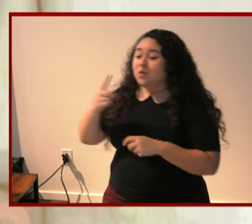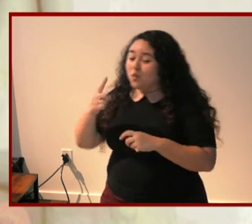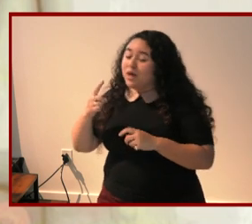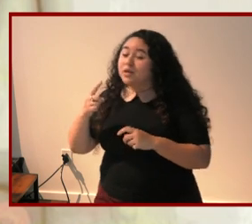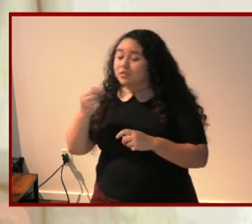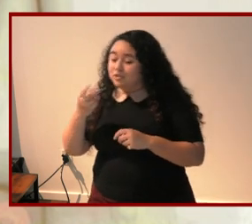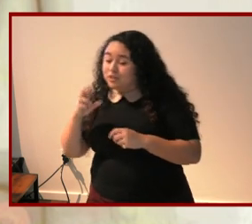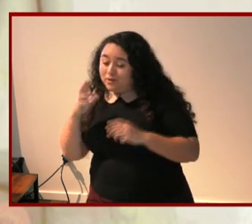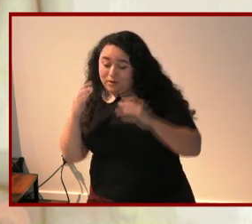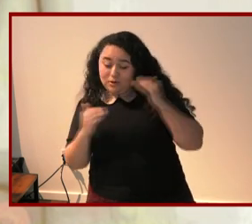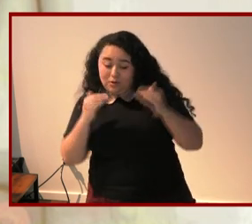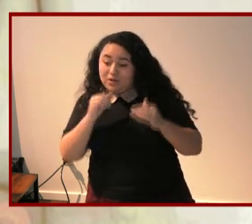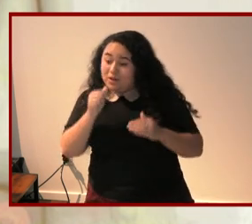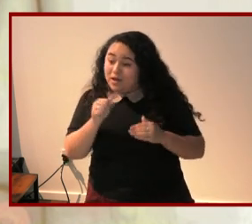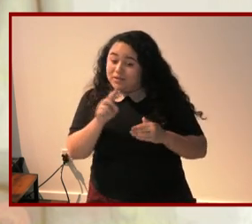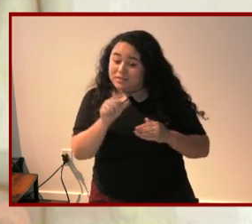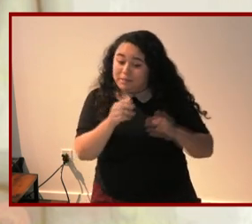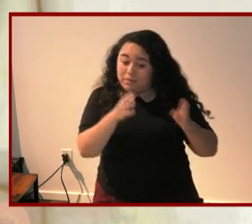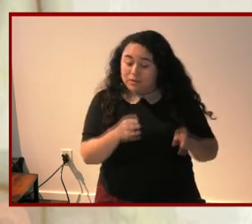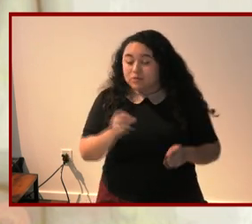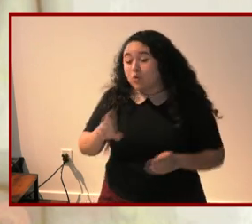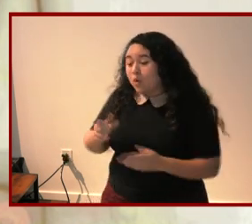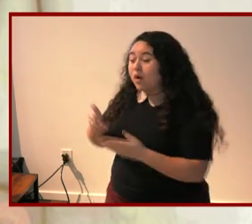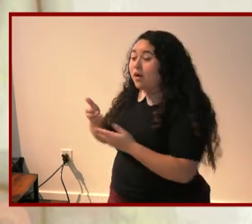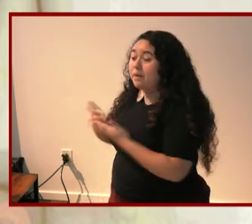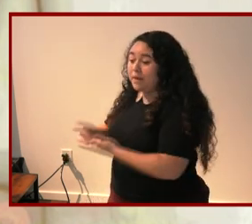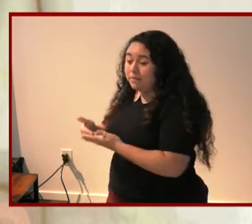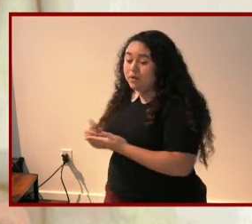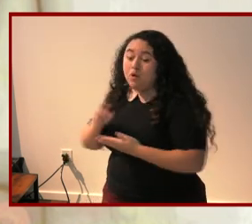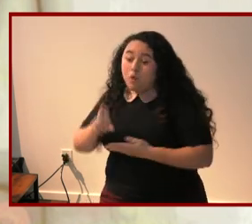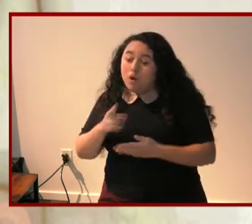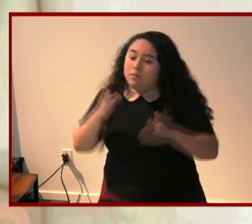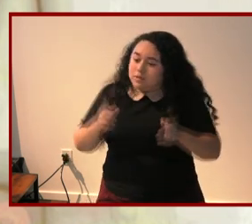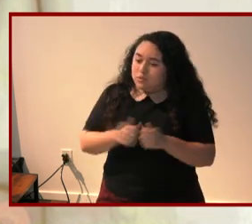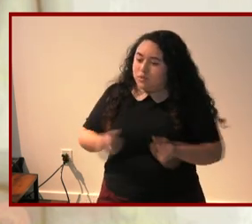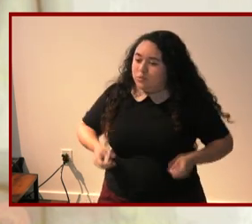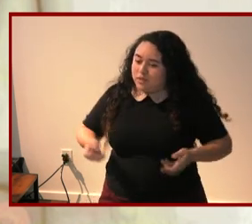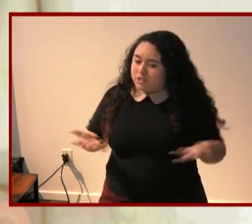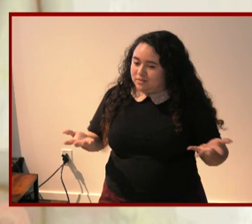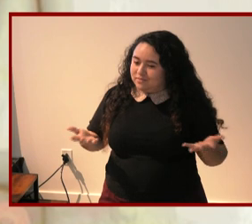non-disabled person or a baby or a wheelchair user